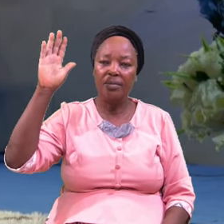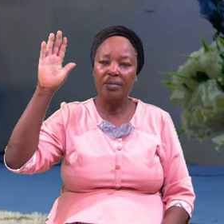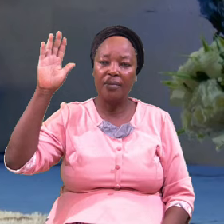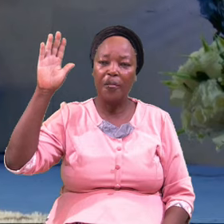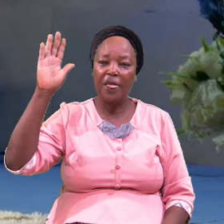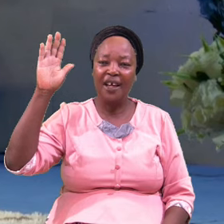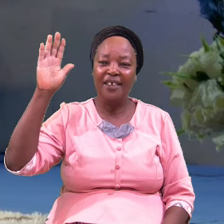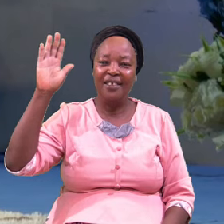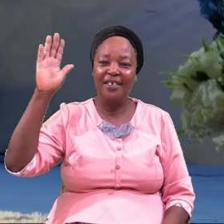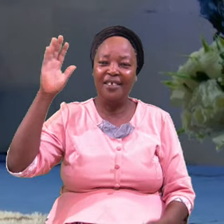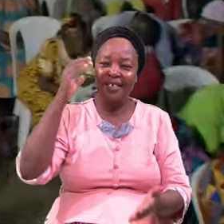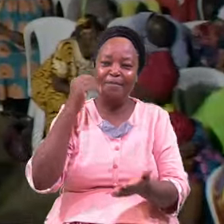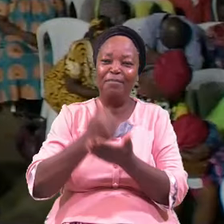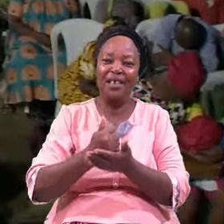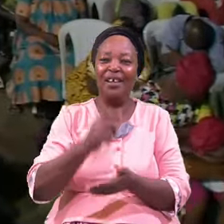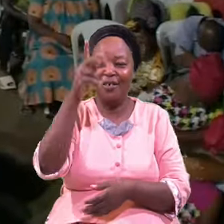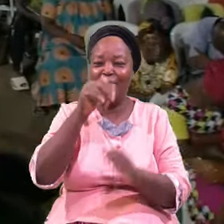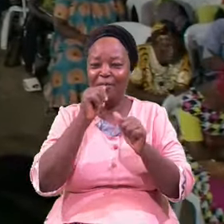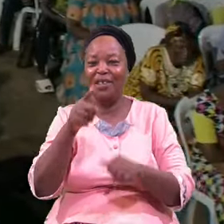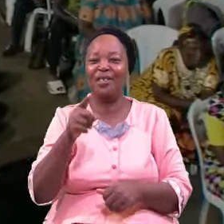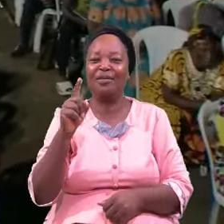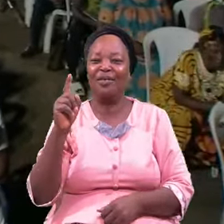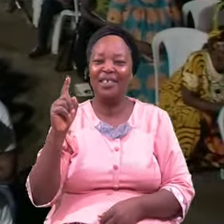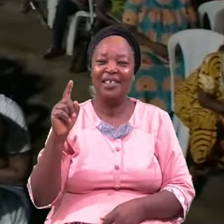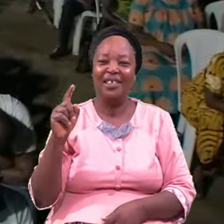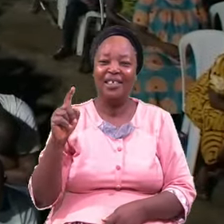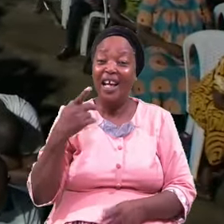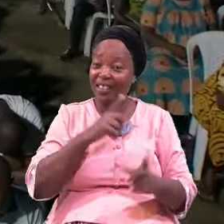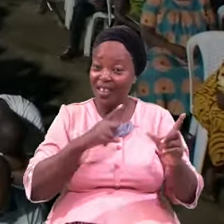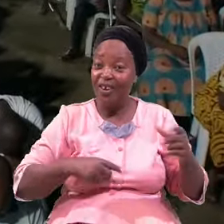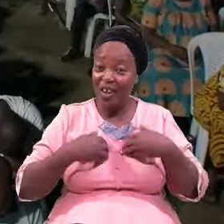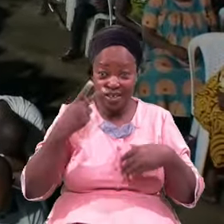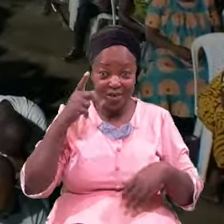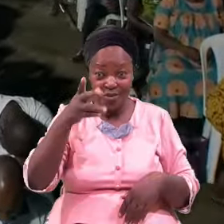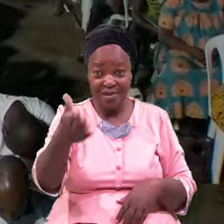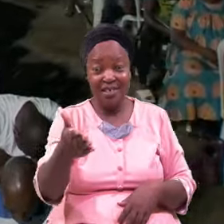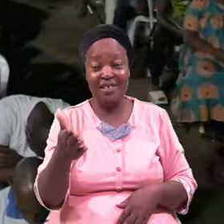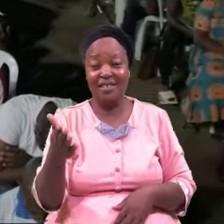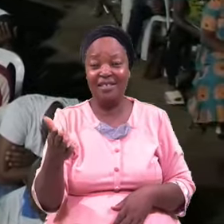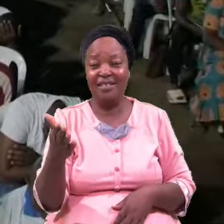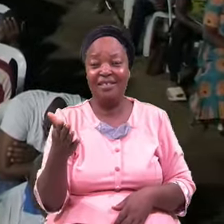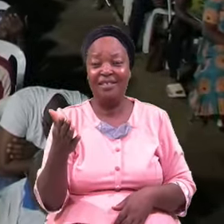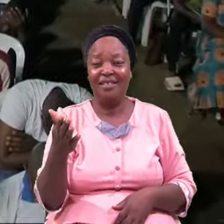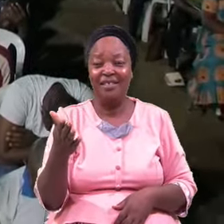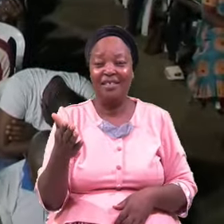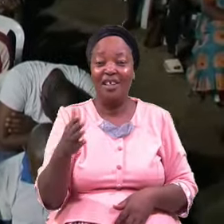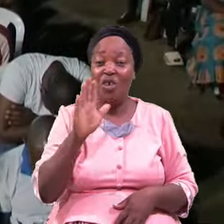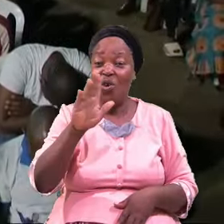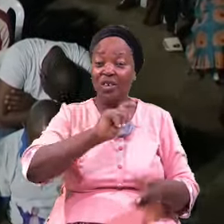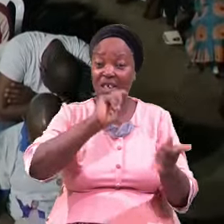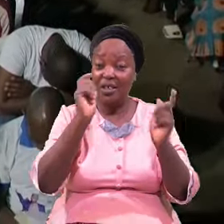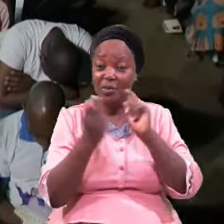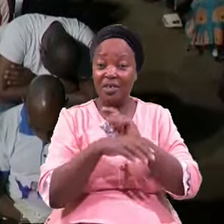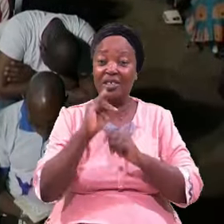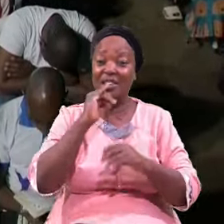Amen God Bless You The Lord Has See You There Your Transformation Is